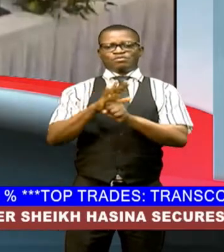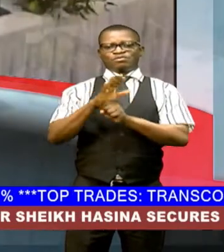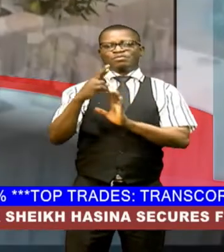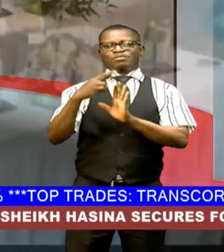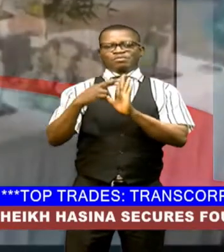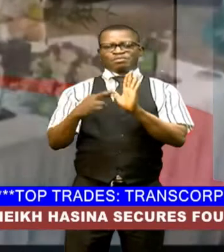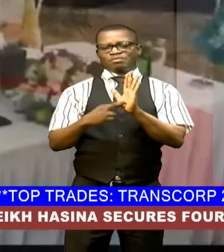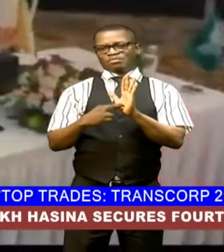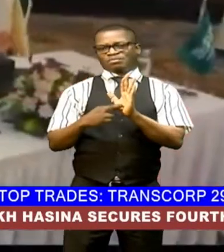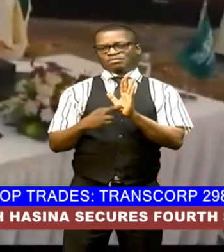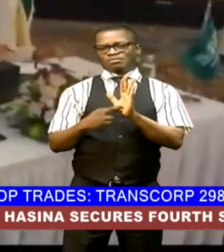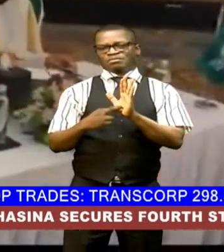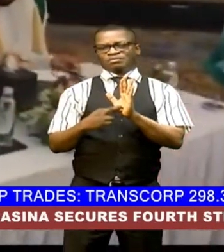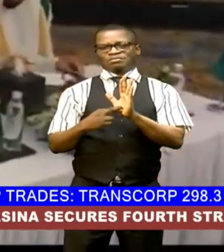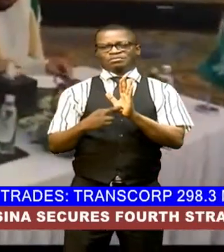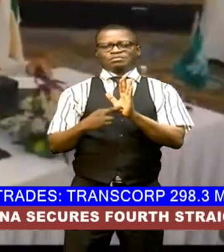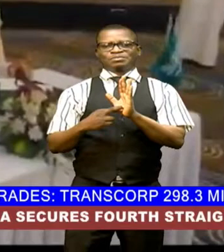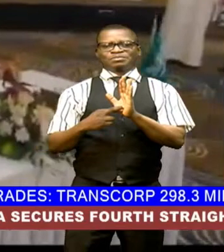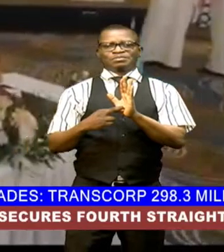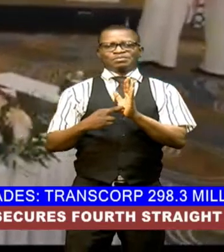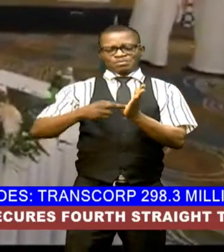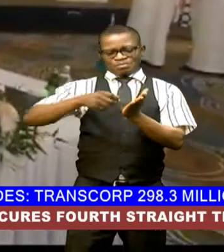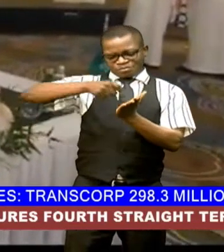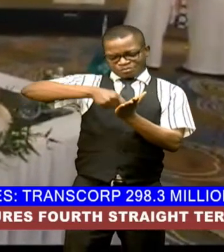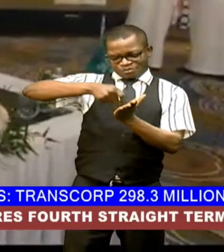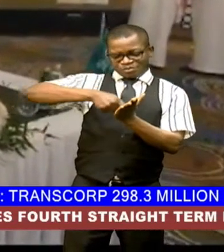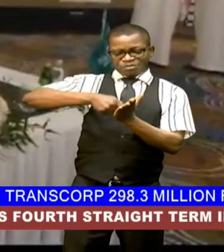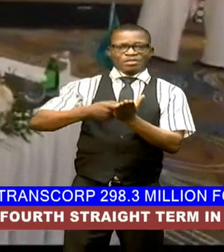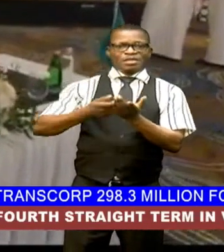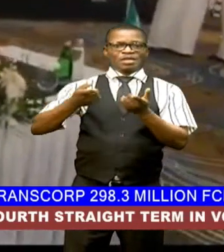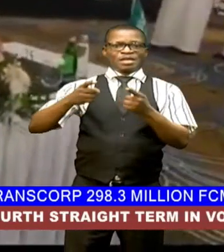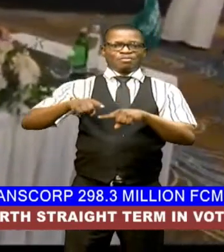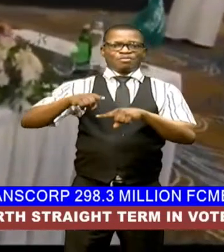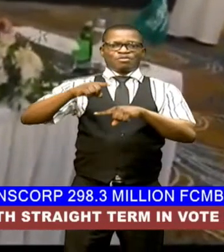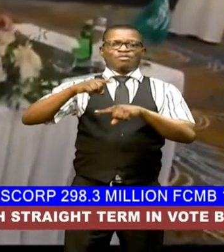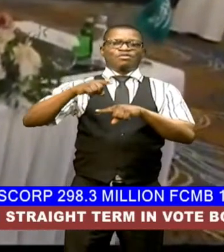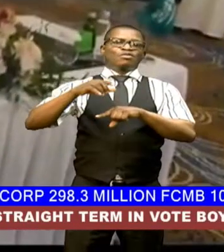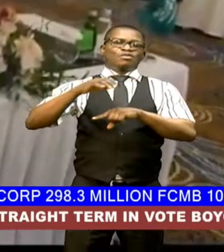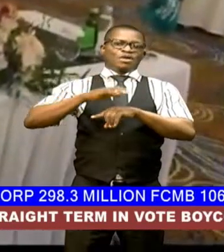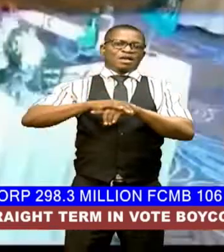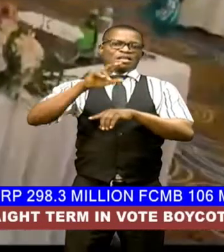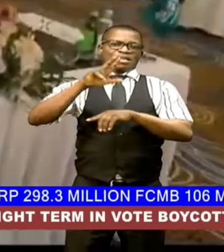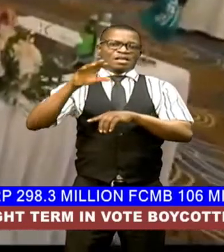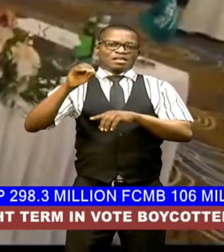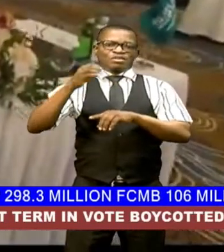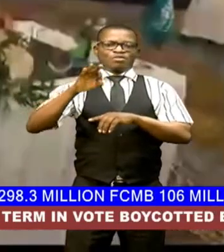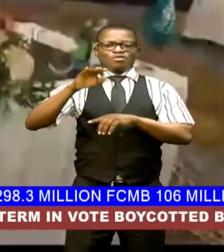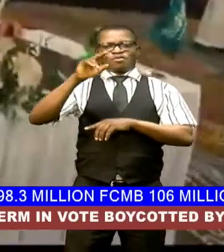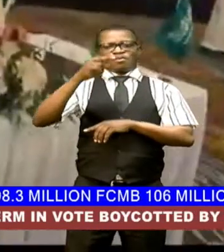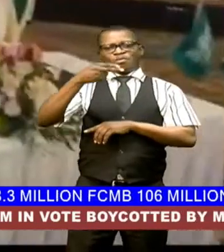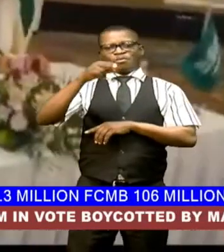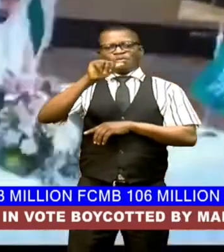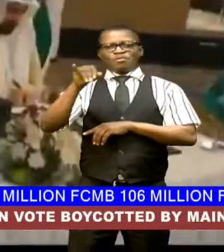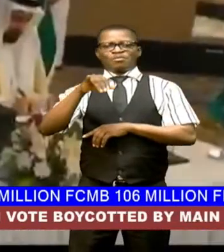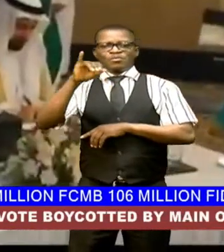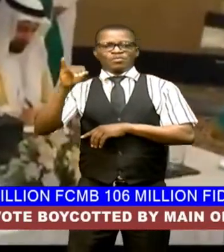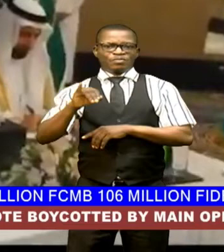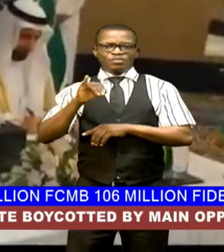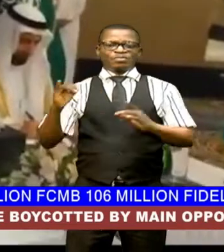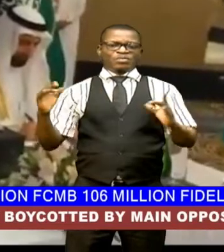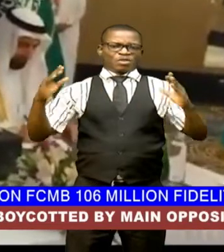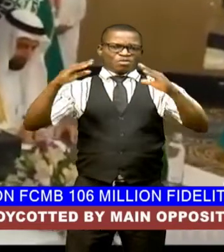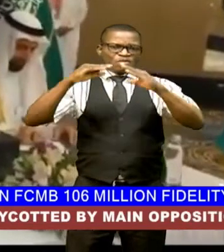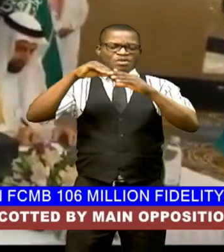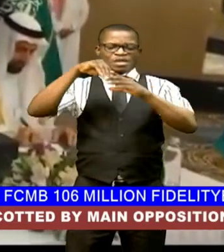the signing took place on the sidelines of the third series of hajj and umrah conference and exhibition in